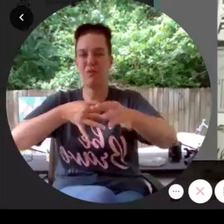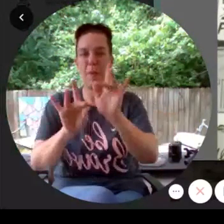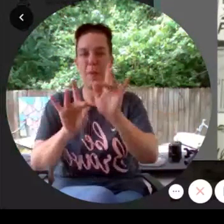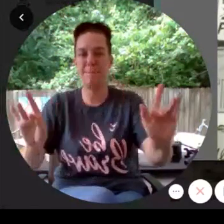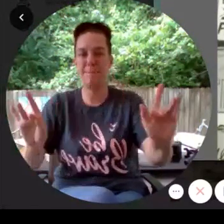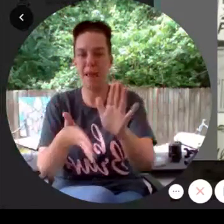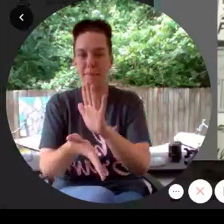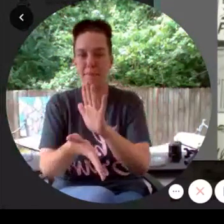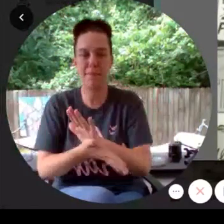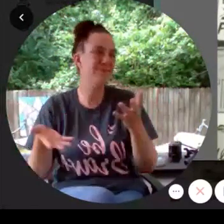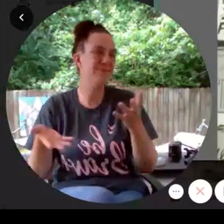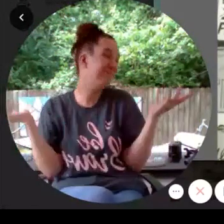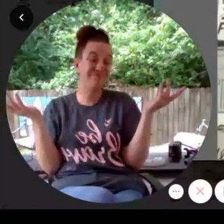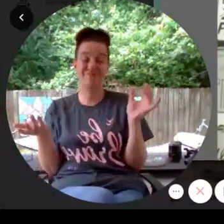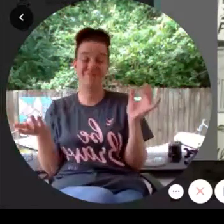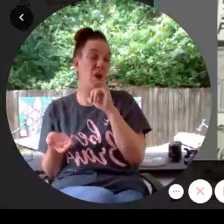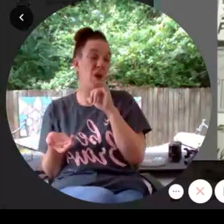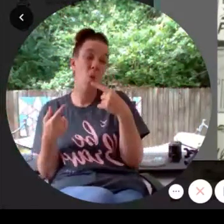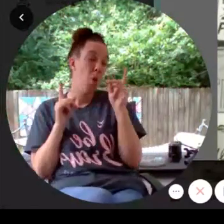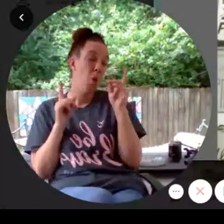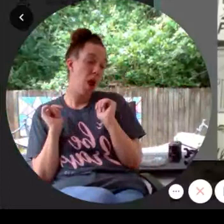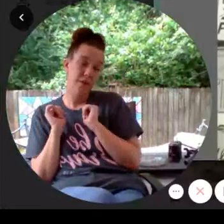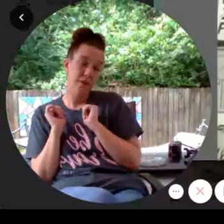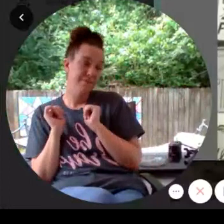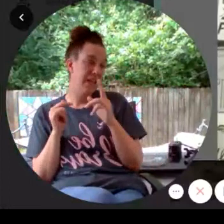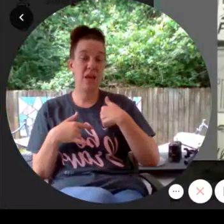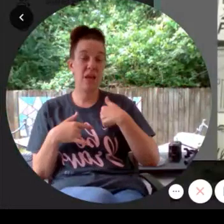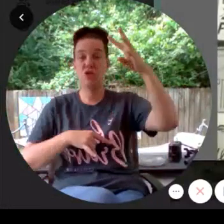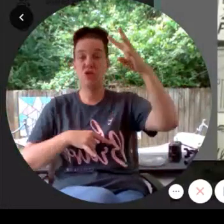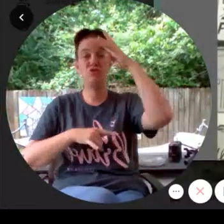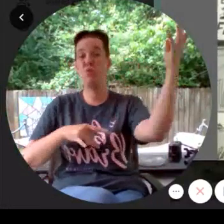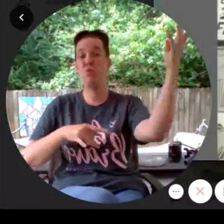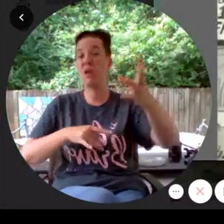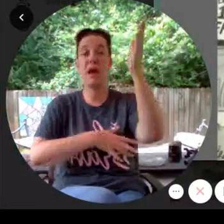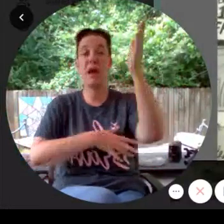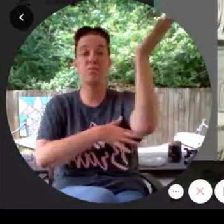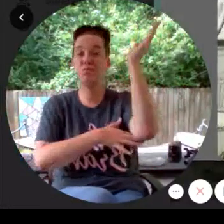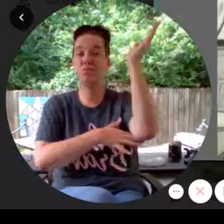amazing speech on the spot, and nobody would ever know.